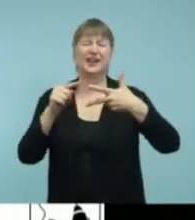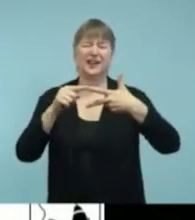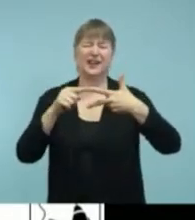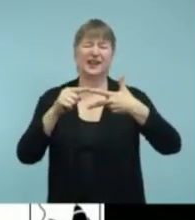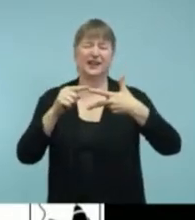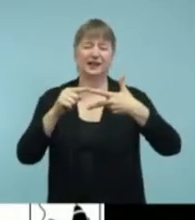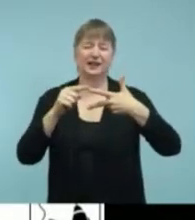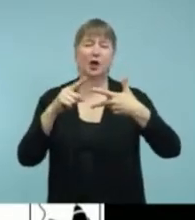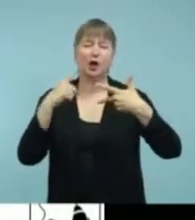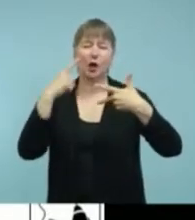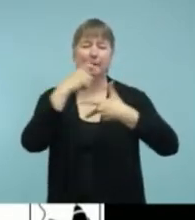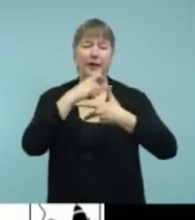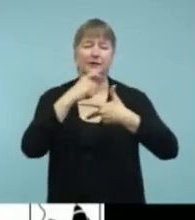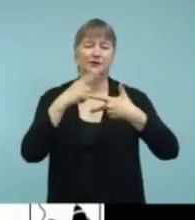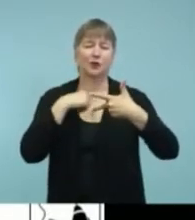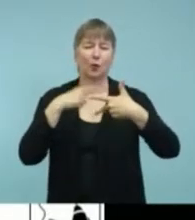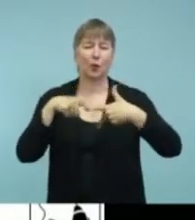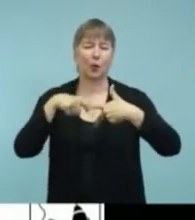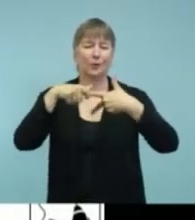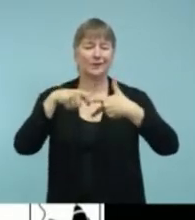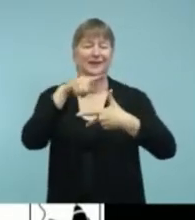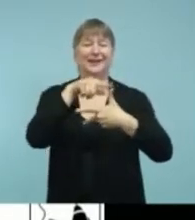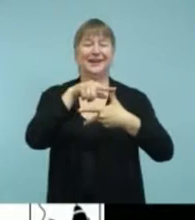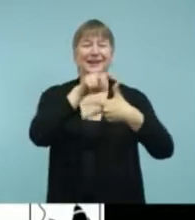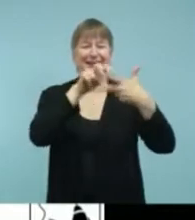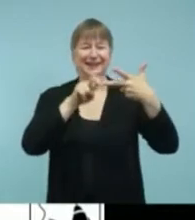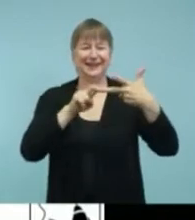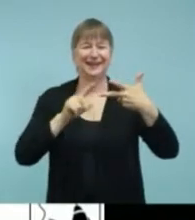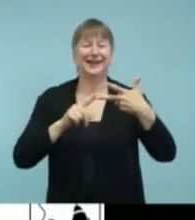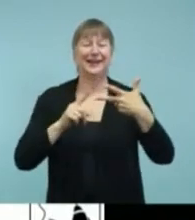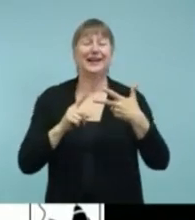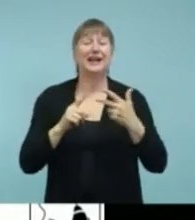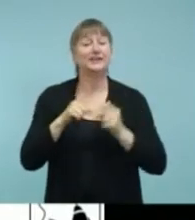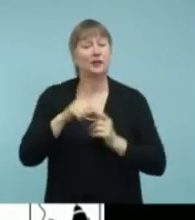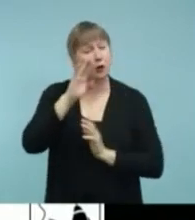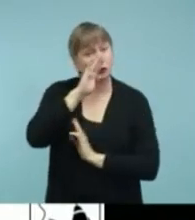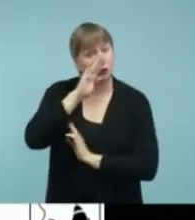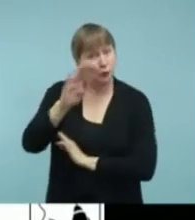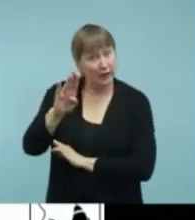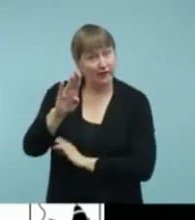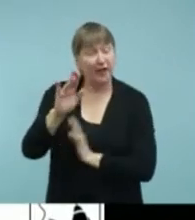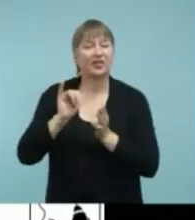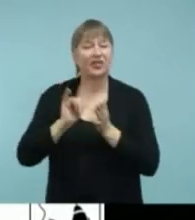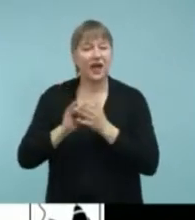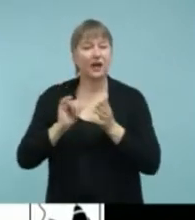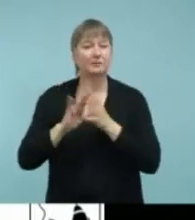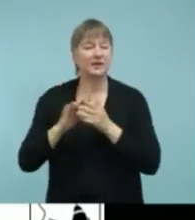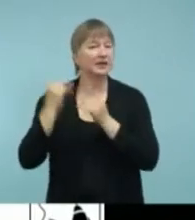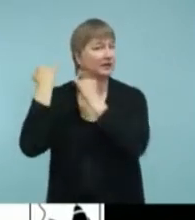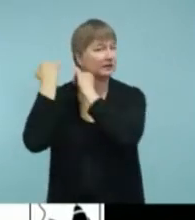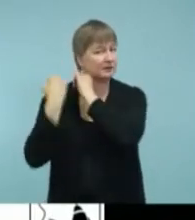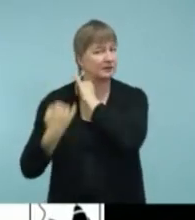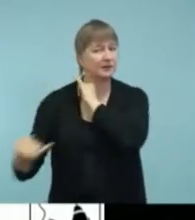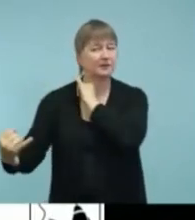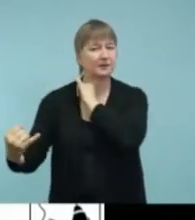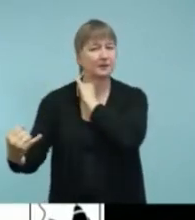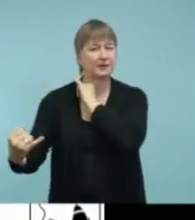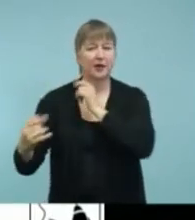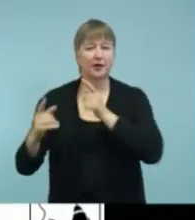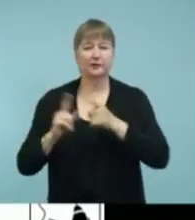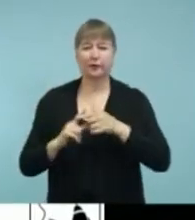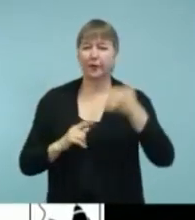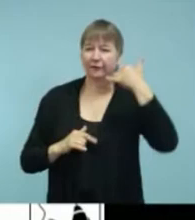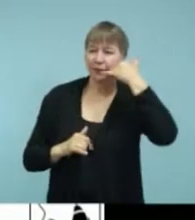bit more complicated. So, with direct audio input, you're going to have a physical cable from the sound source to the